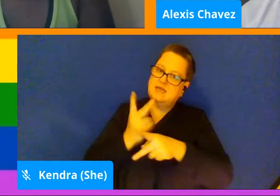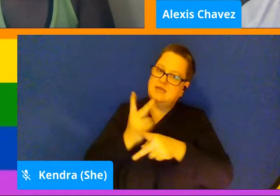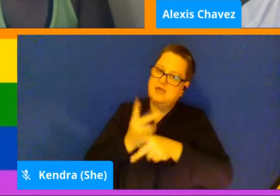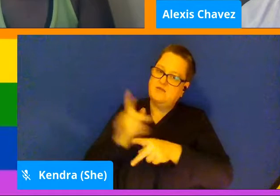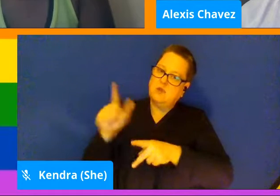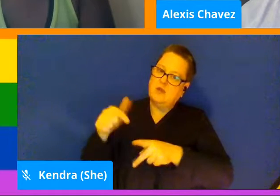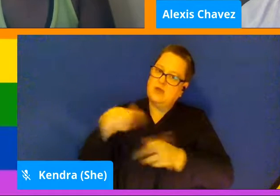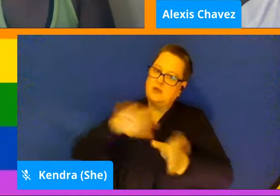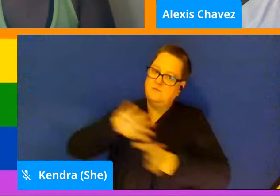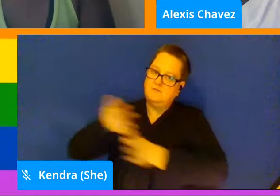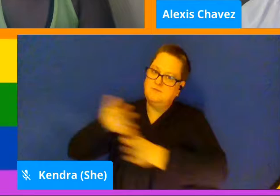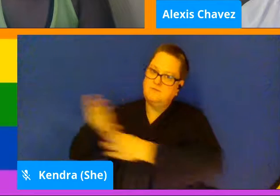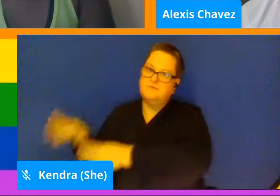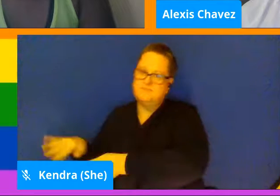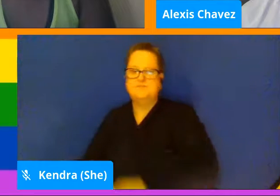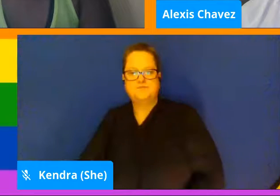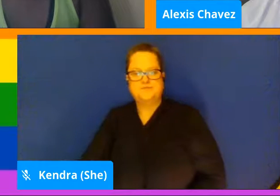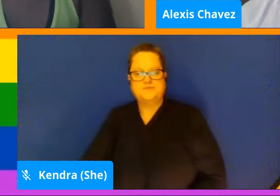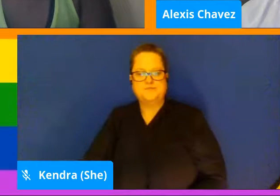about that for now.